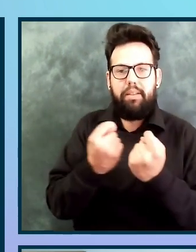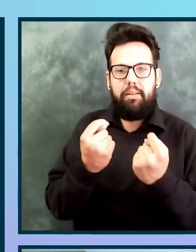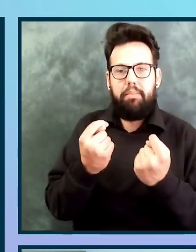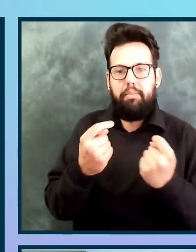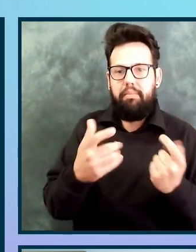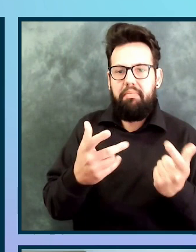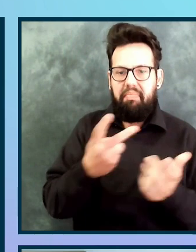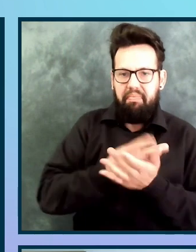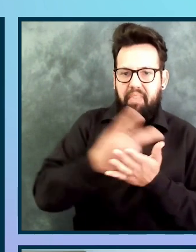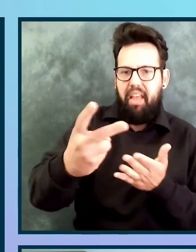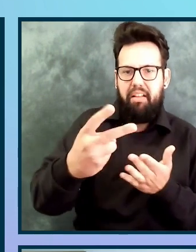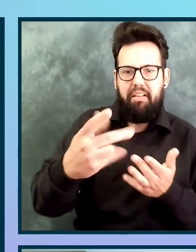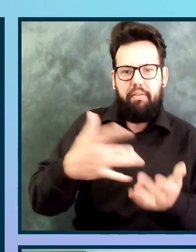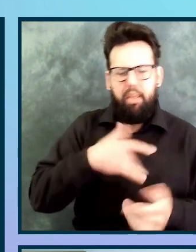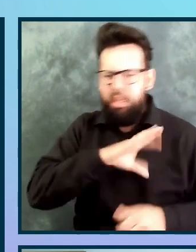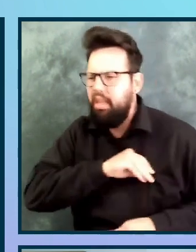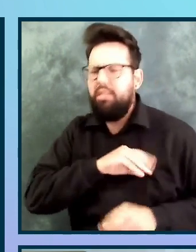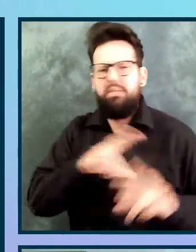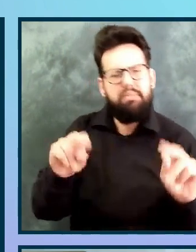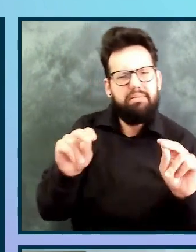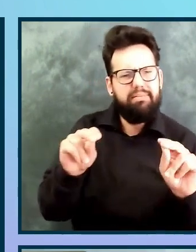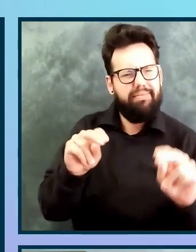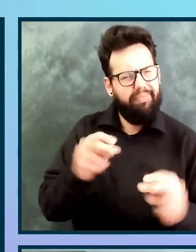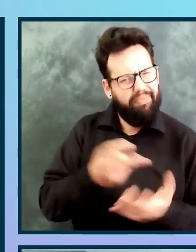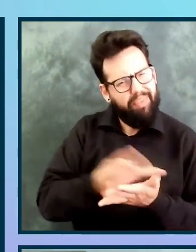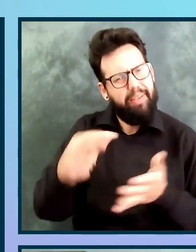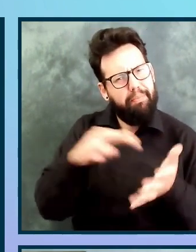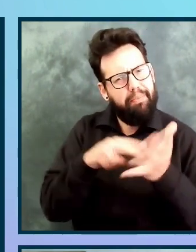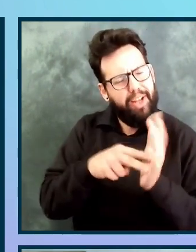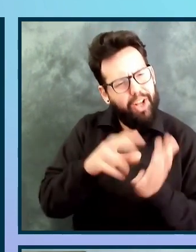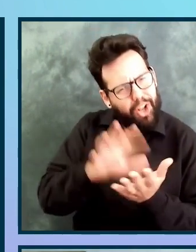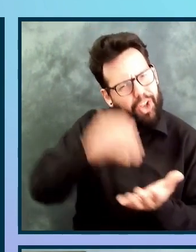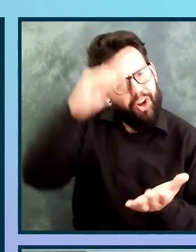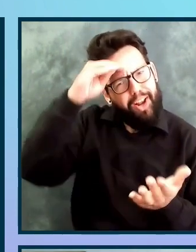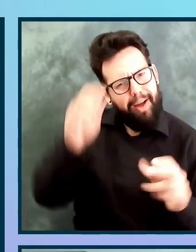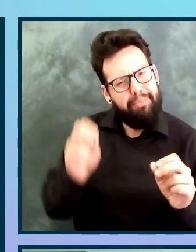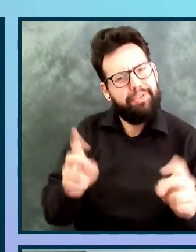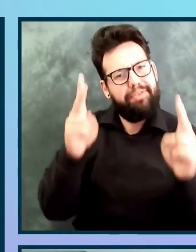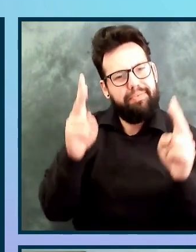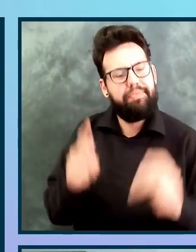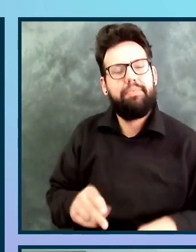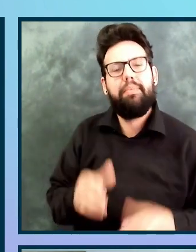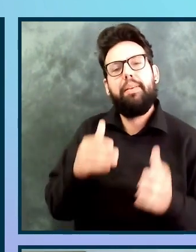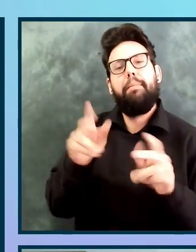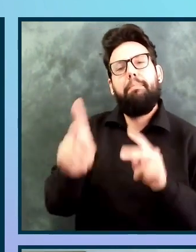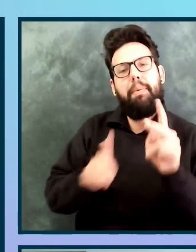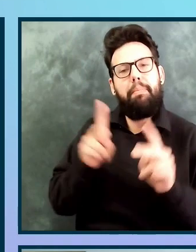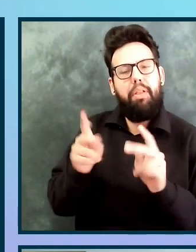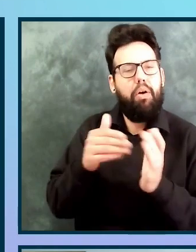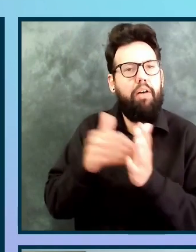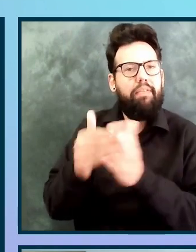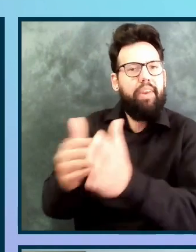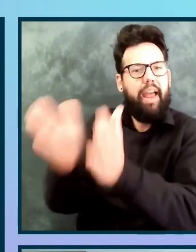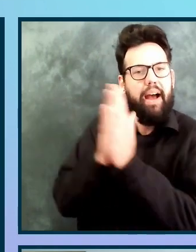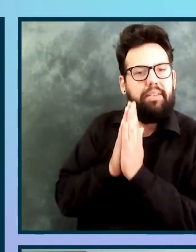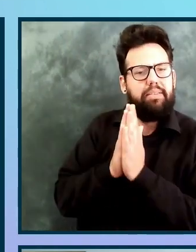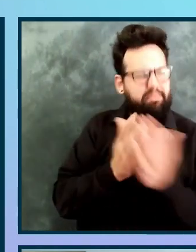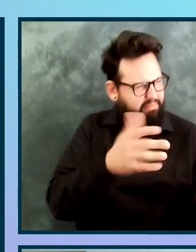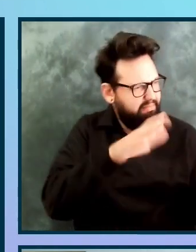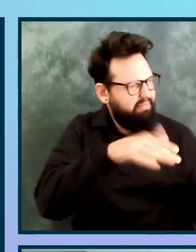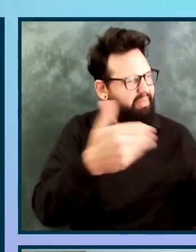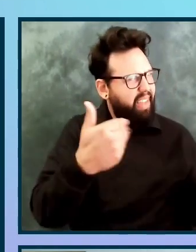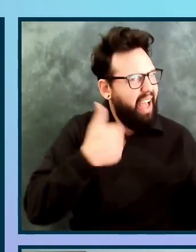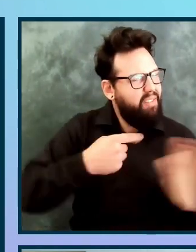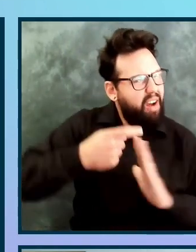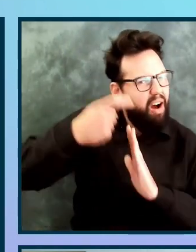the changes are not working. Now, one question I get occasionally is, hey, there's a lot of automated tools on the market